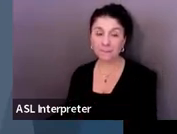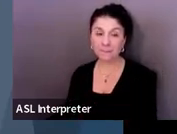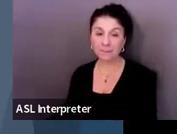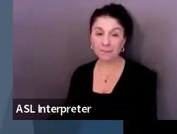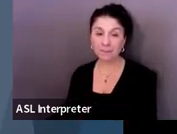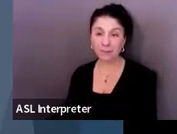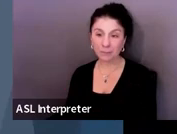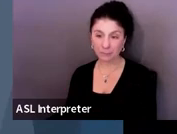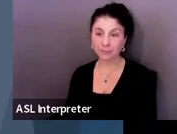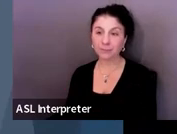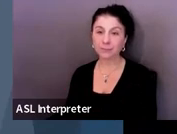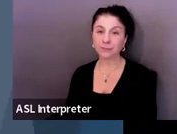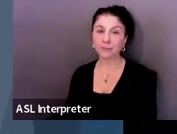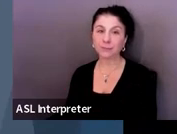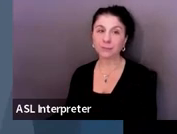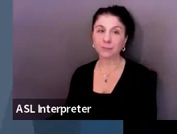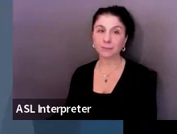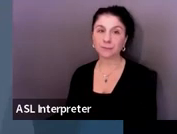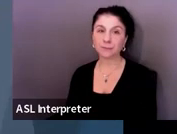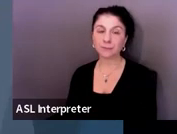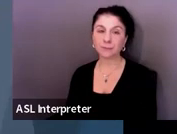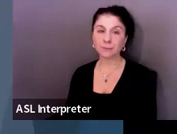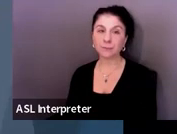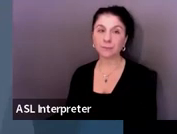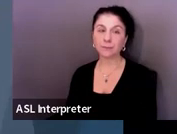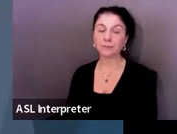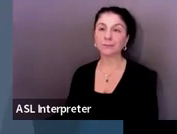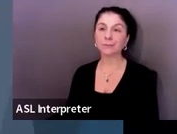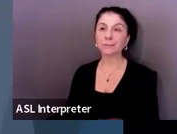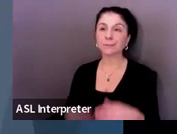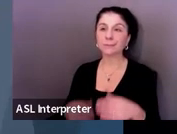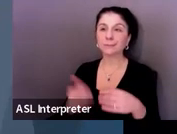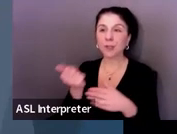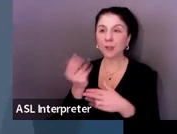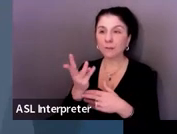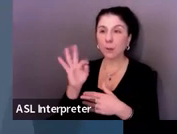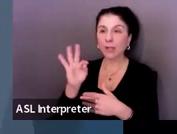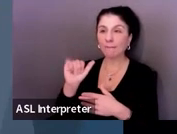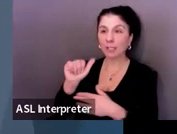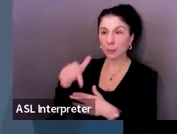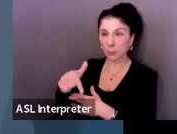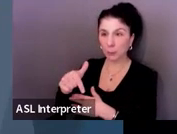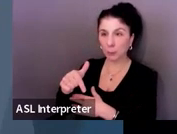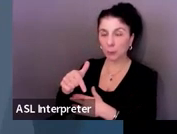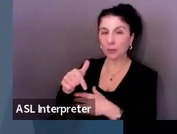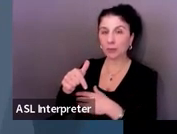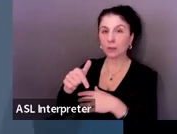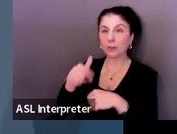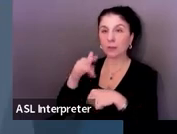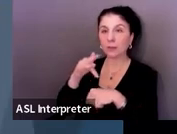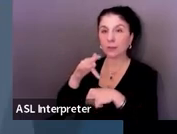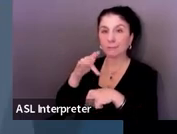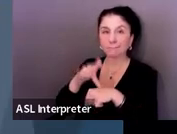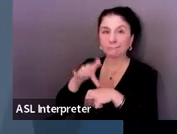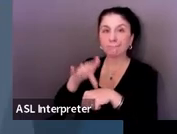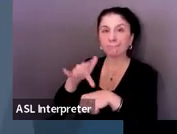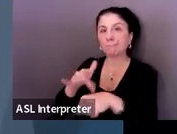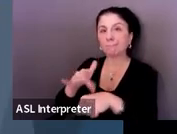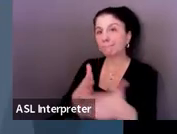All right. So there are just a few frequently asked questions that we include here. Just going to kind of skip through them.